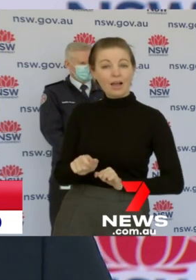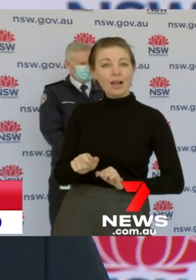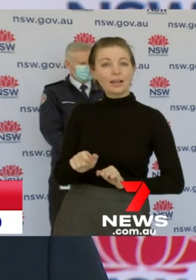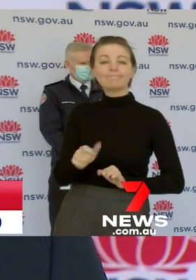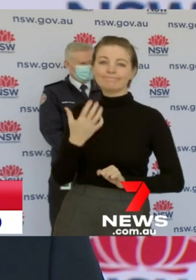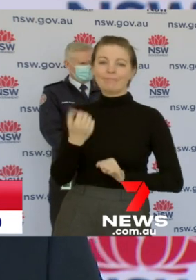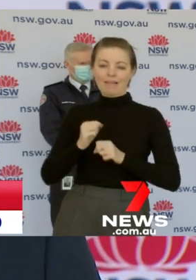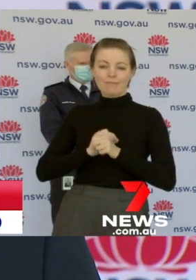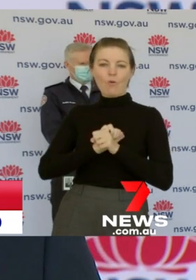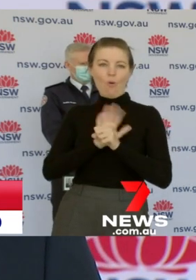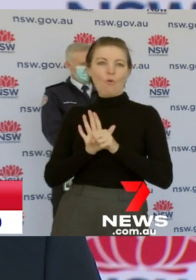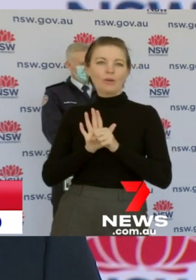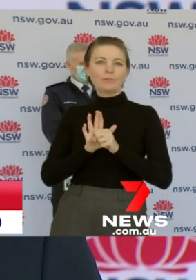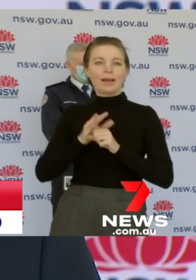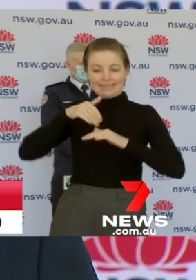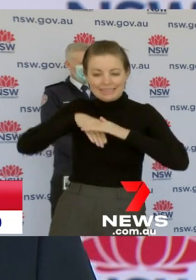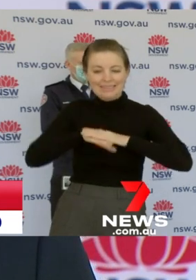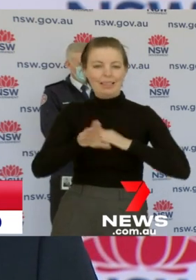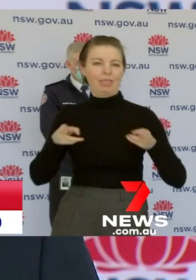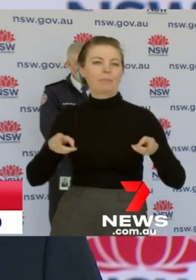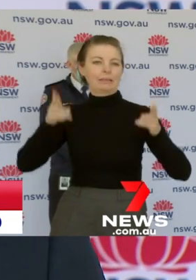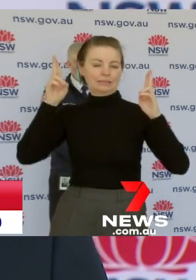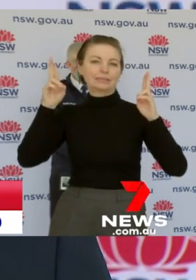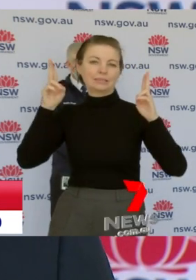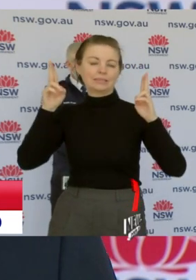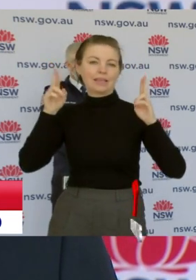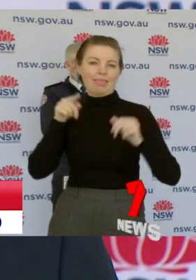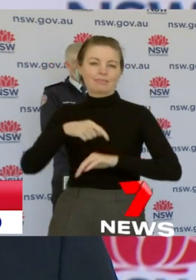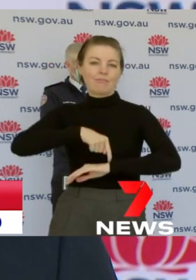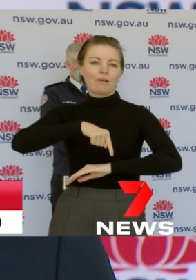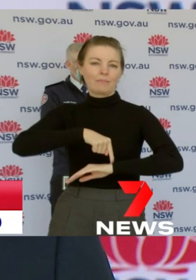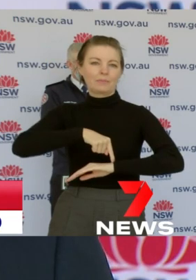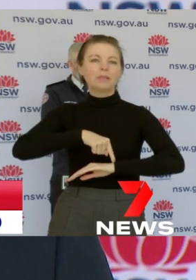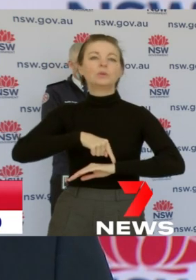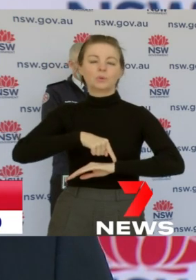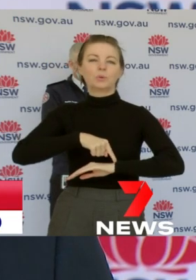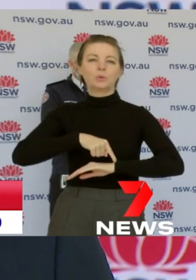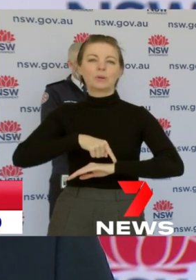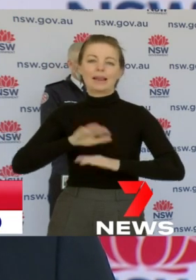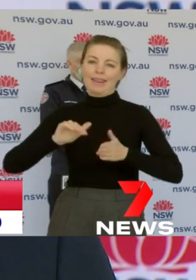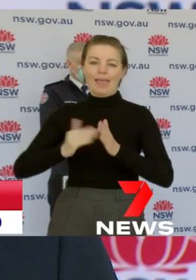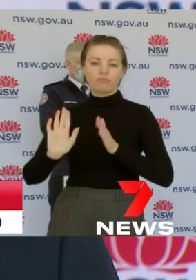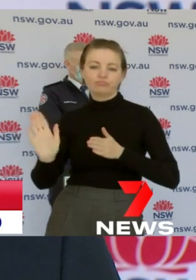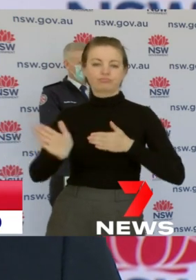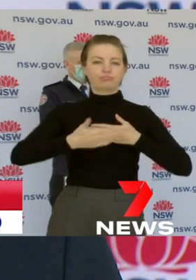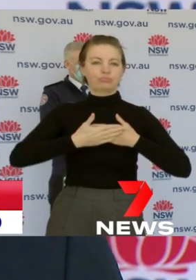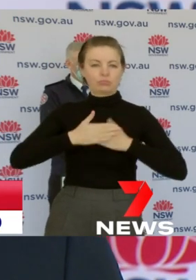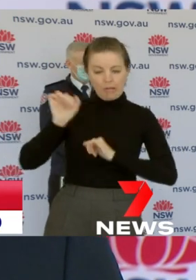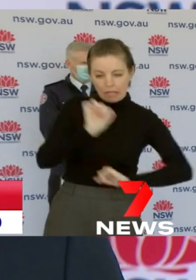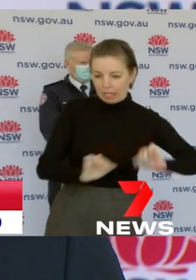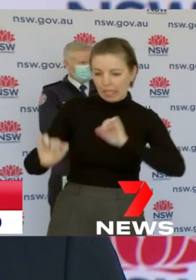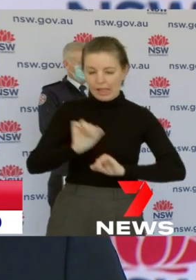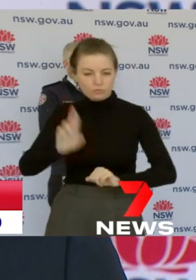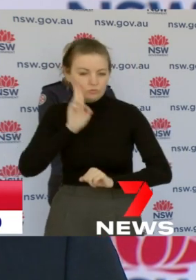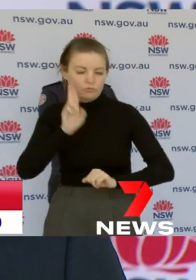relevant parts, the relevant parts, a very big building of course, the relevant parts are subject to having a deep clean and for that reason